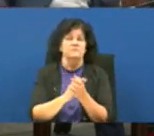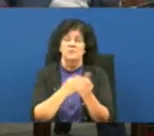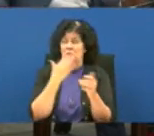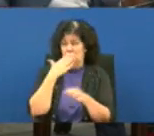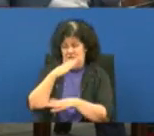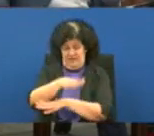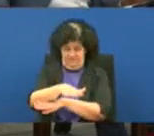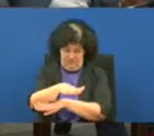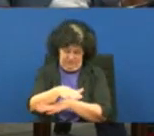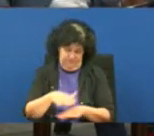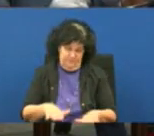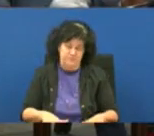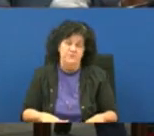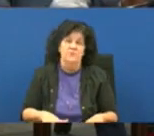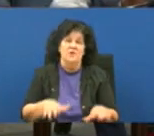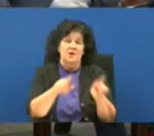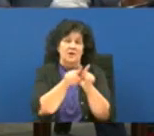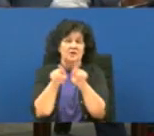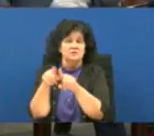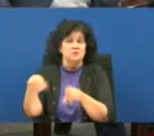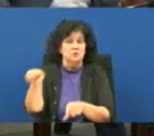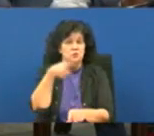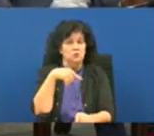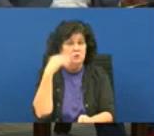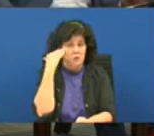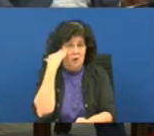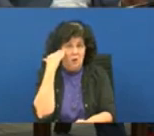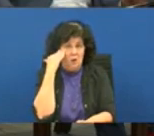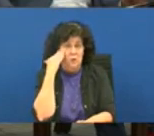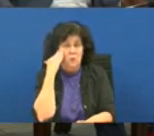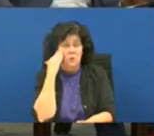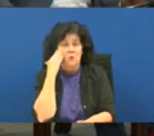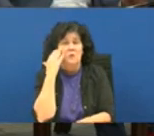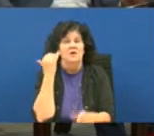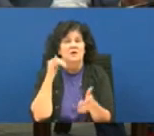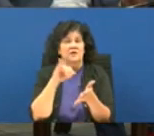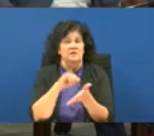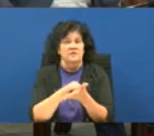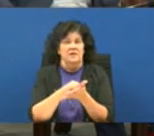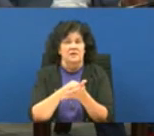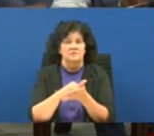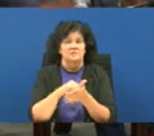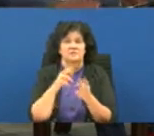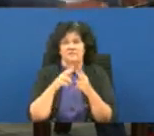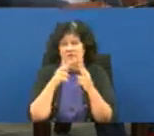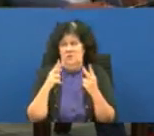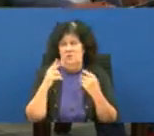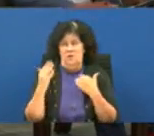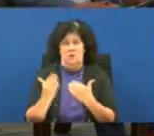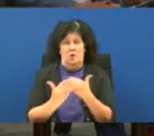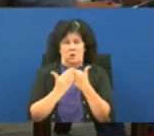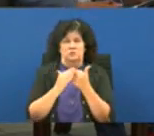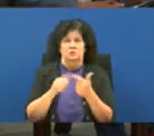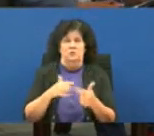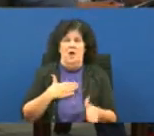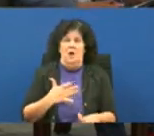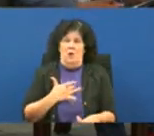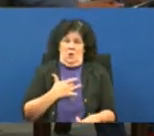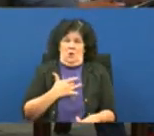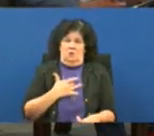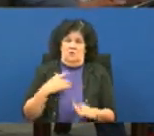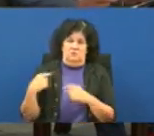evening as you know this has been near and dear to my heart since its inception